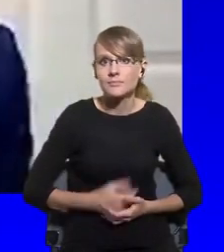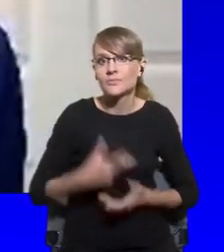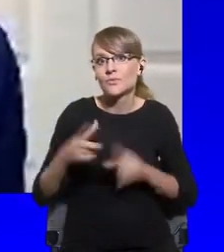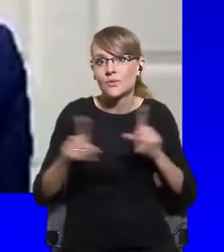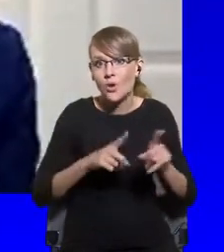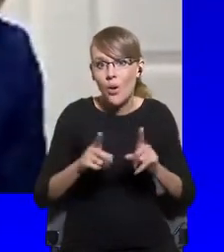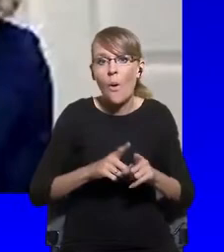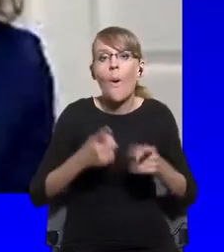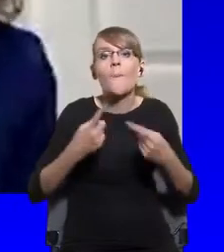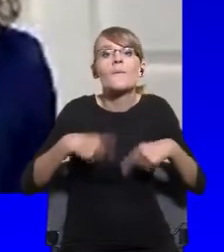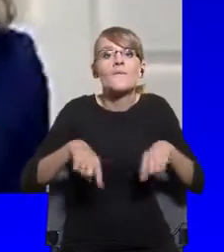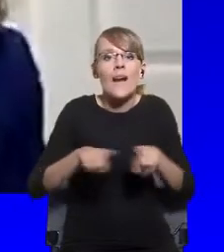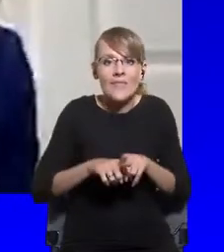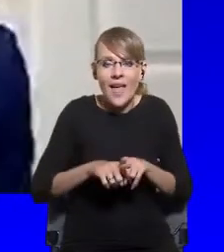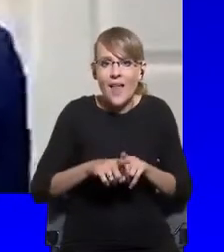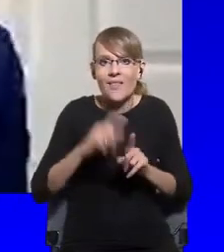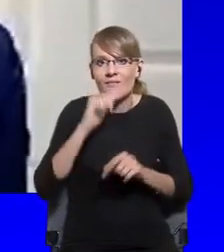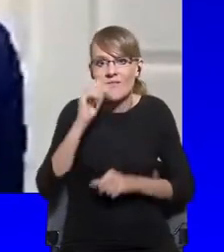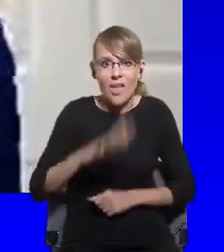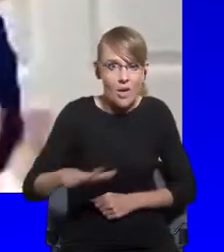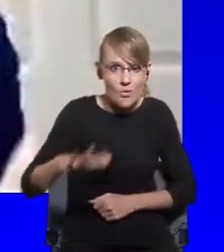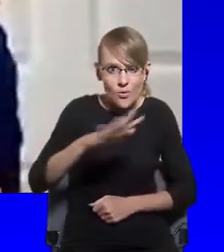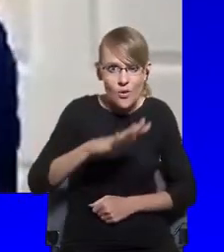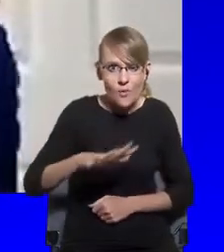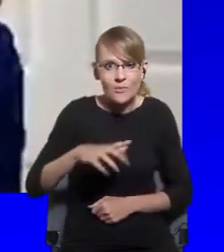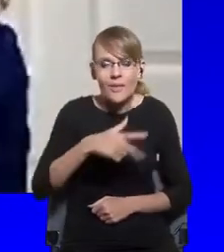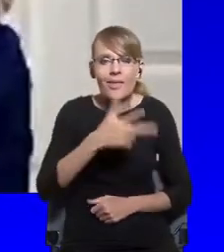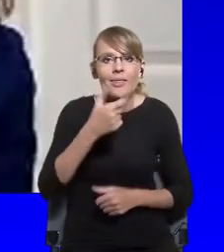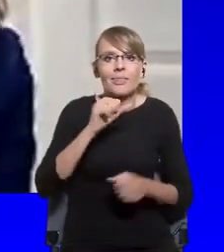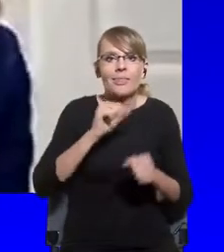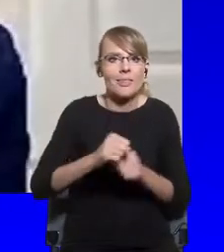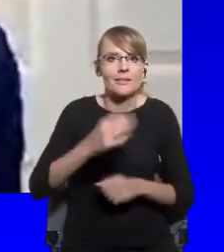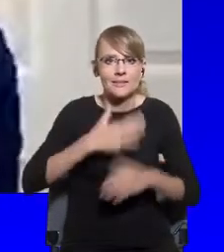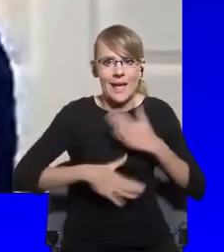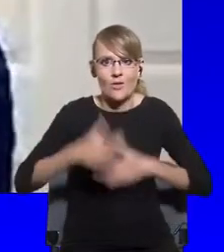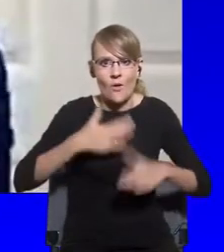about how governments are dealing with the crisis in perspective.